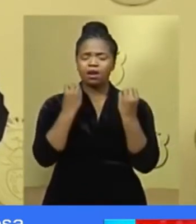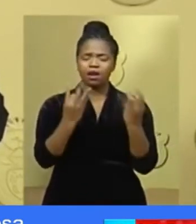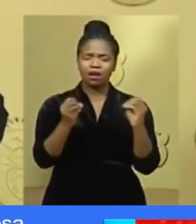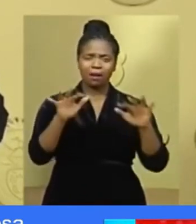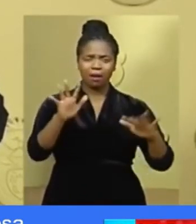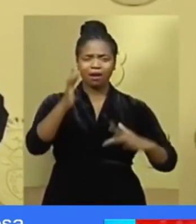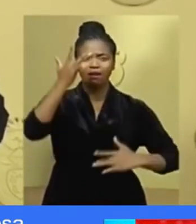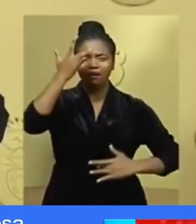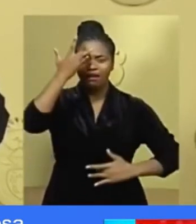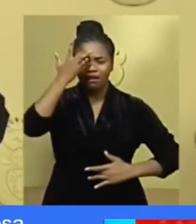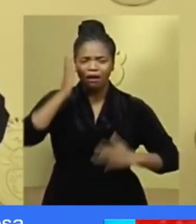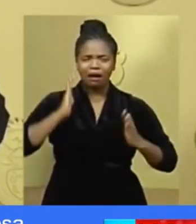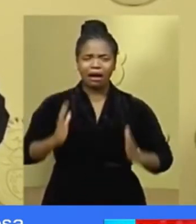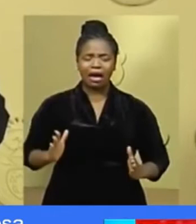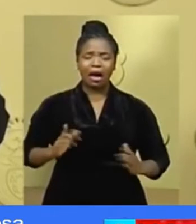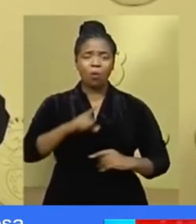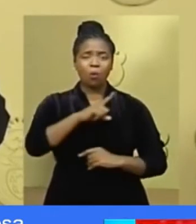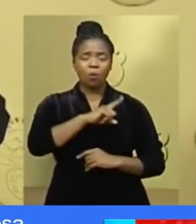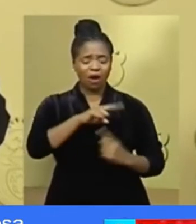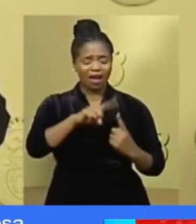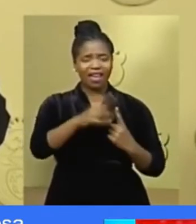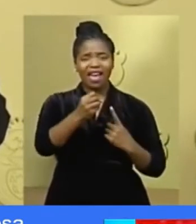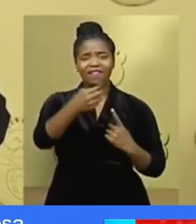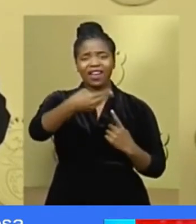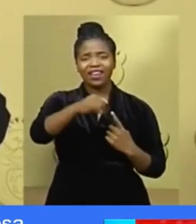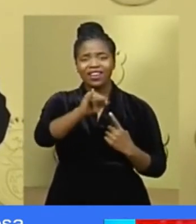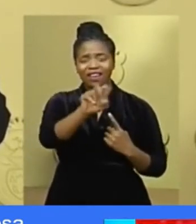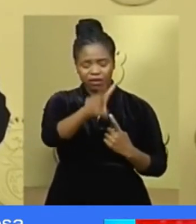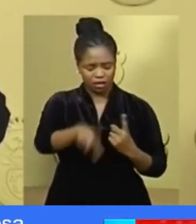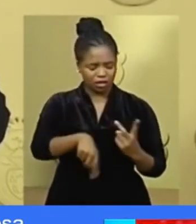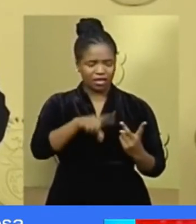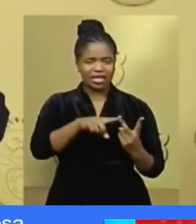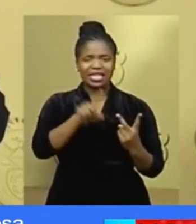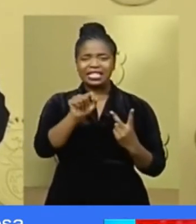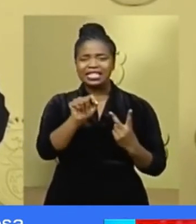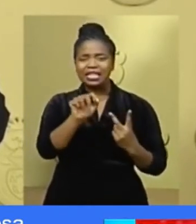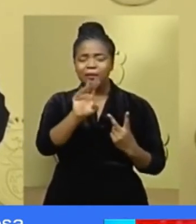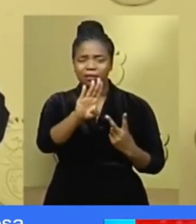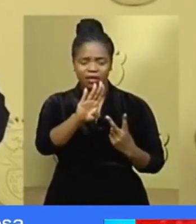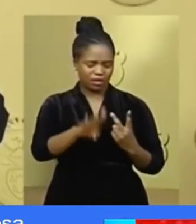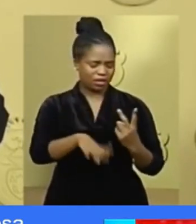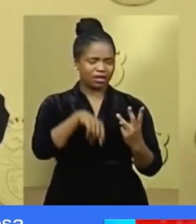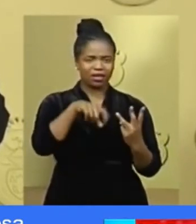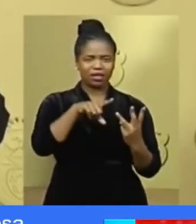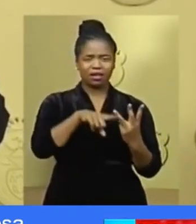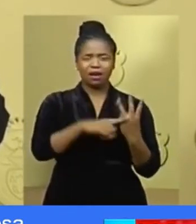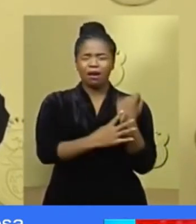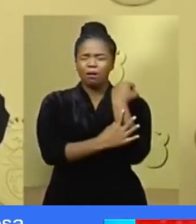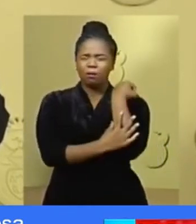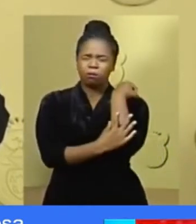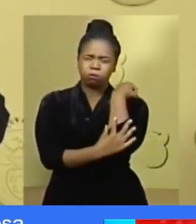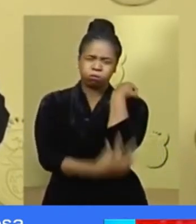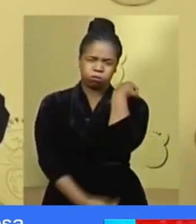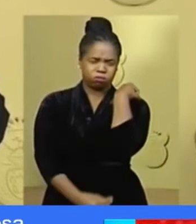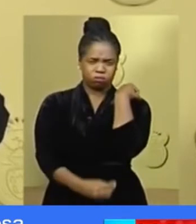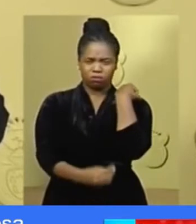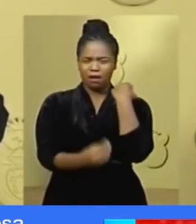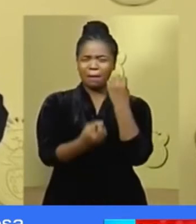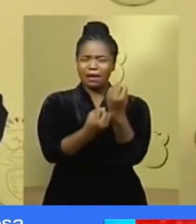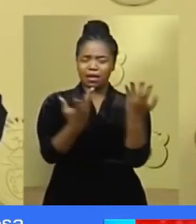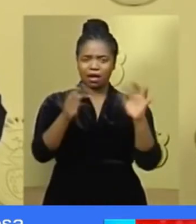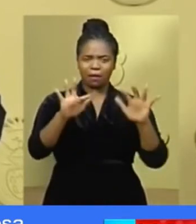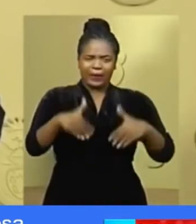immunity because of HIV and TB and high levels of poverty and malnutrition.